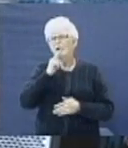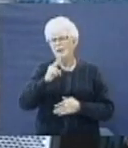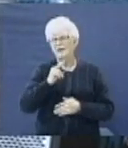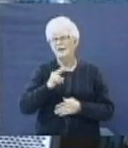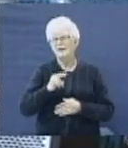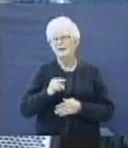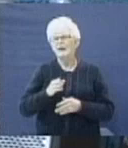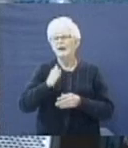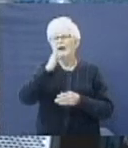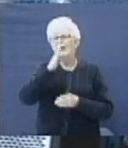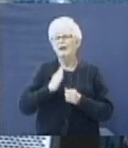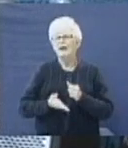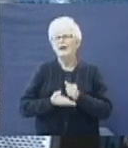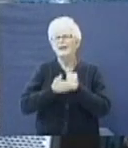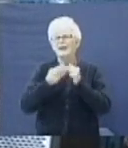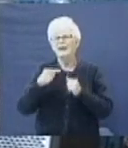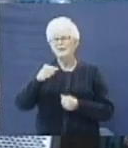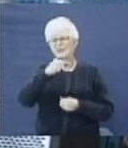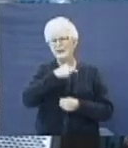God, help us